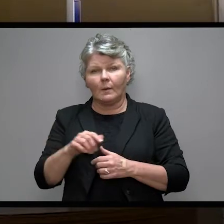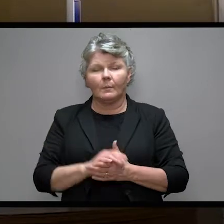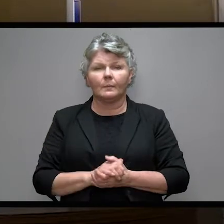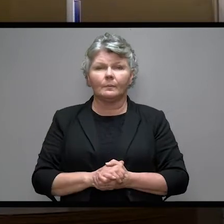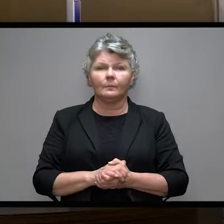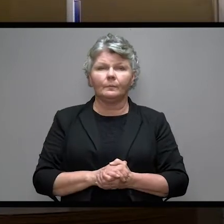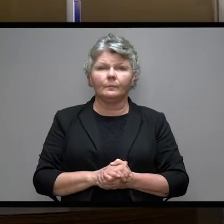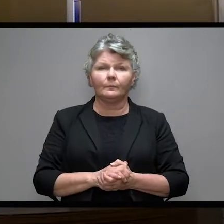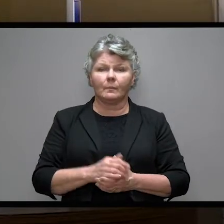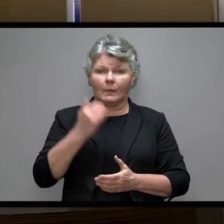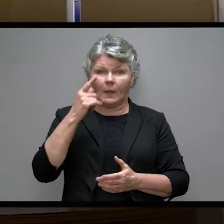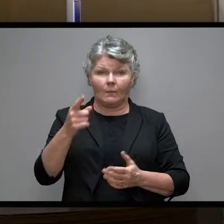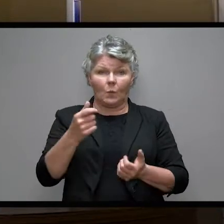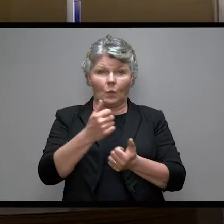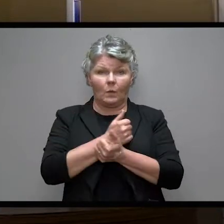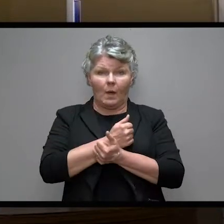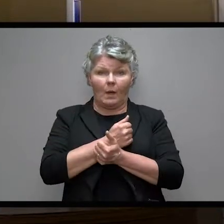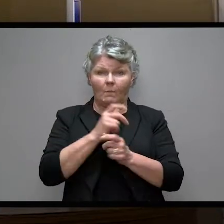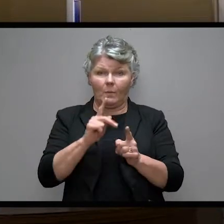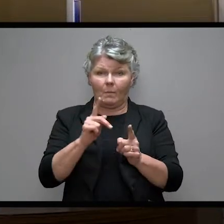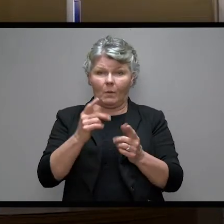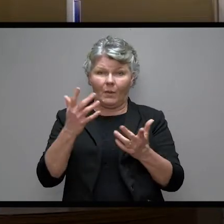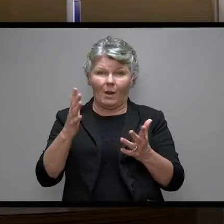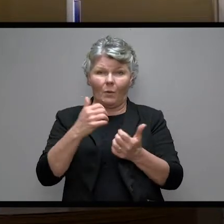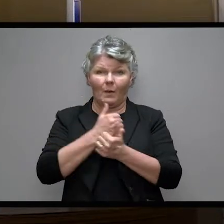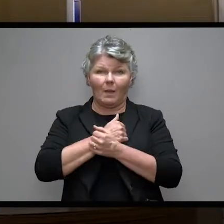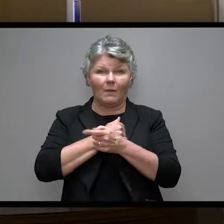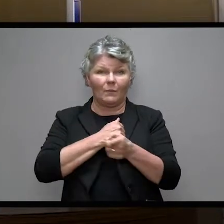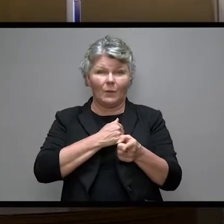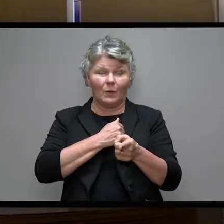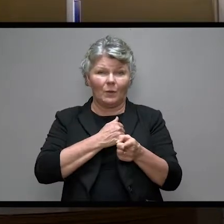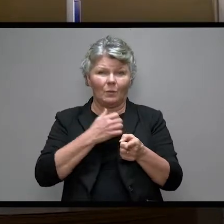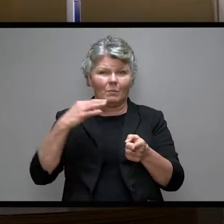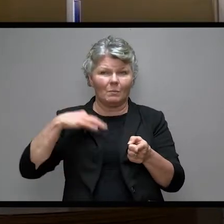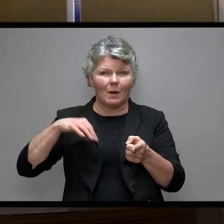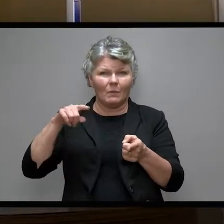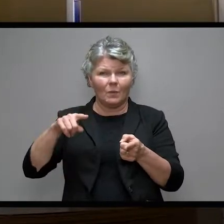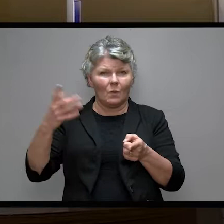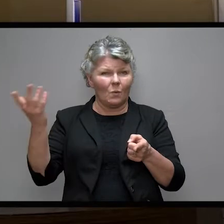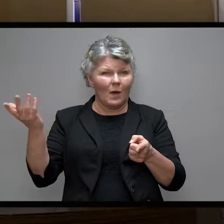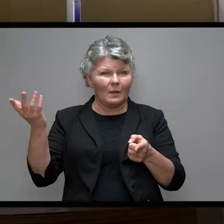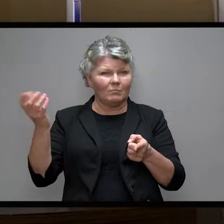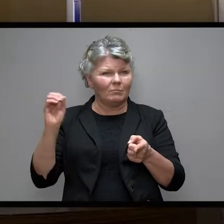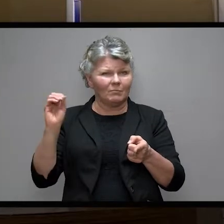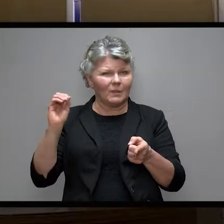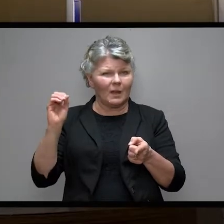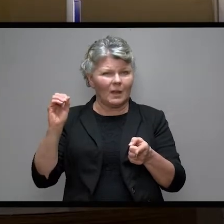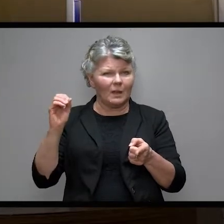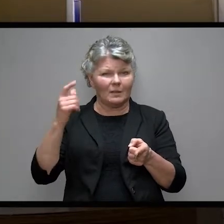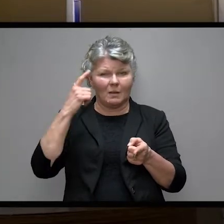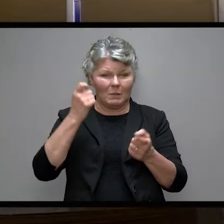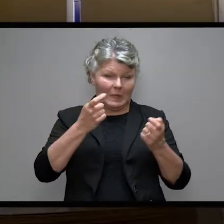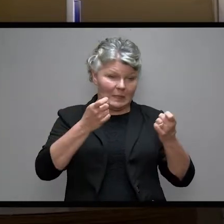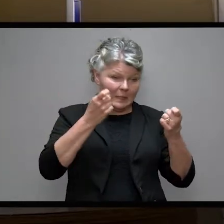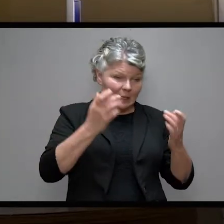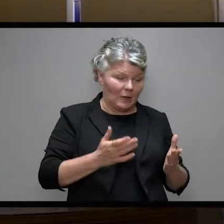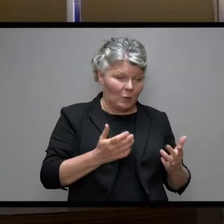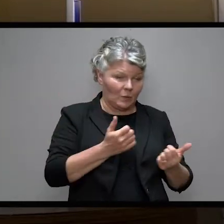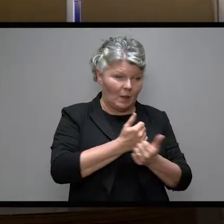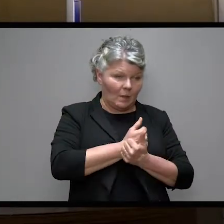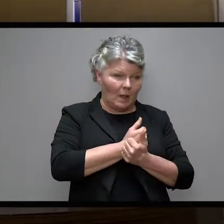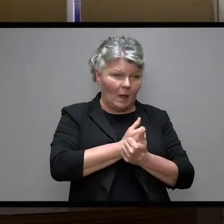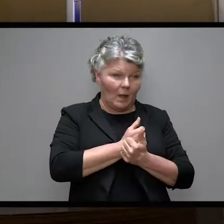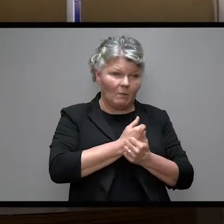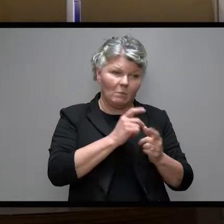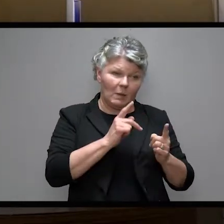If you love those who love you, what benefit is that to you? For even sinners love those